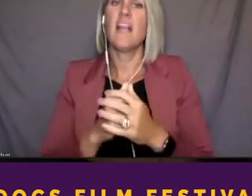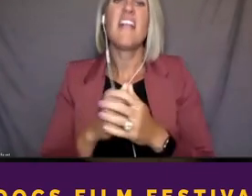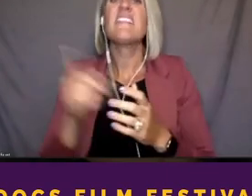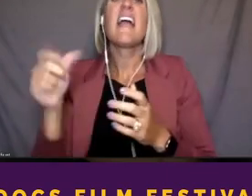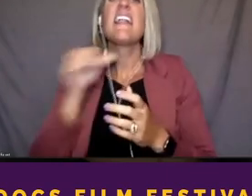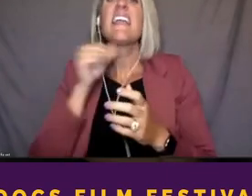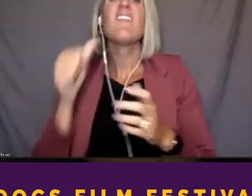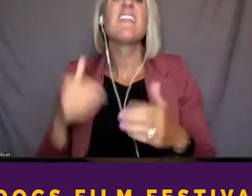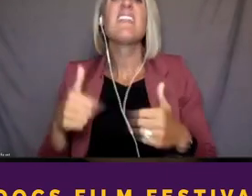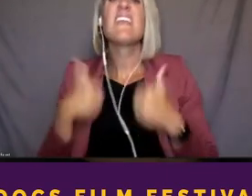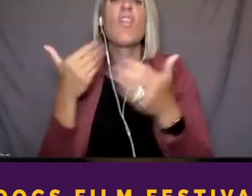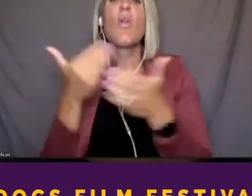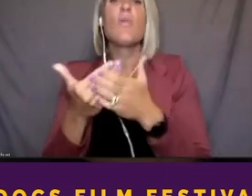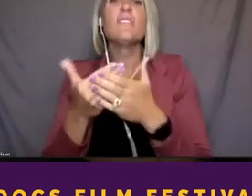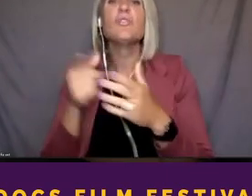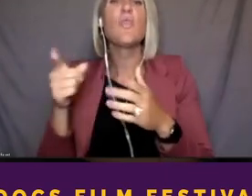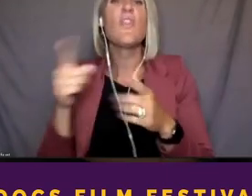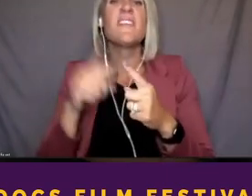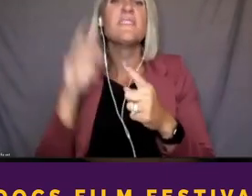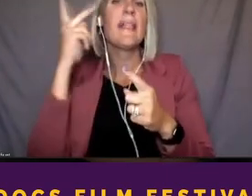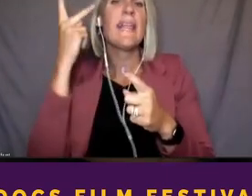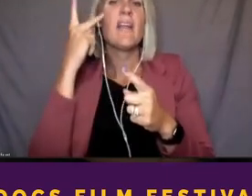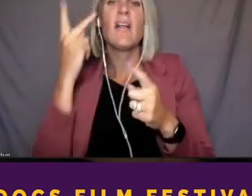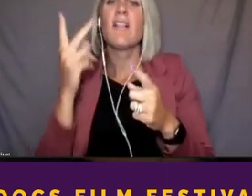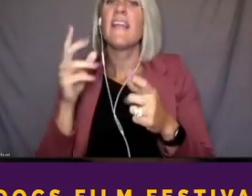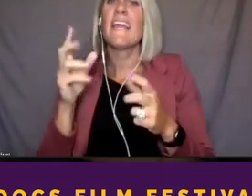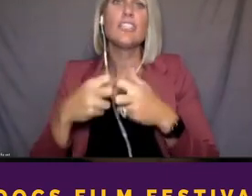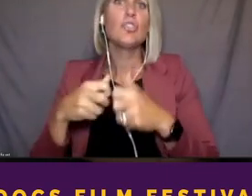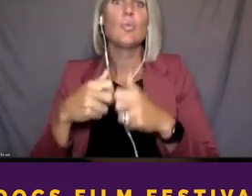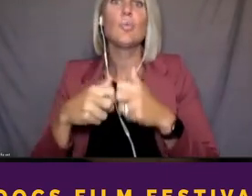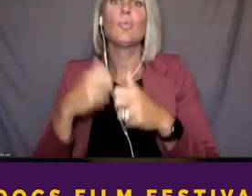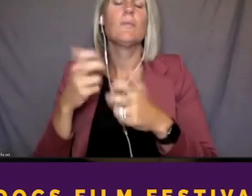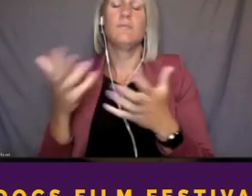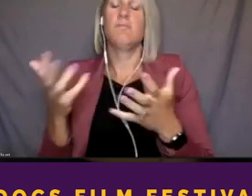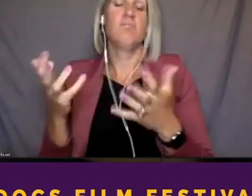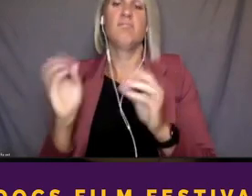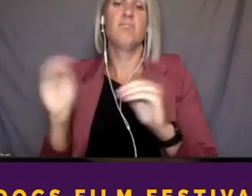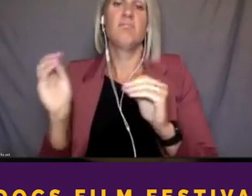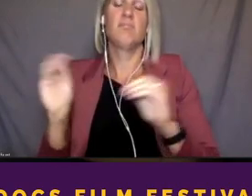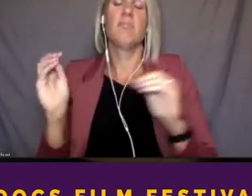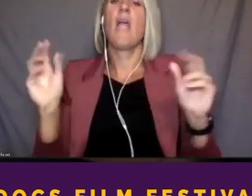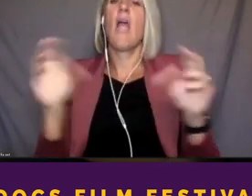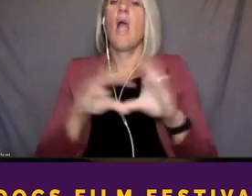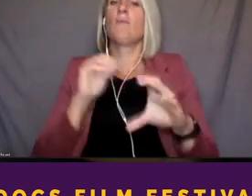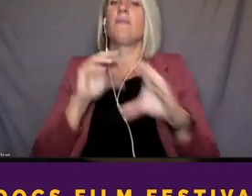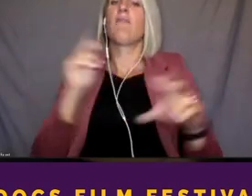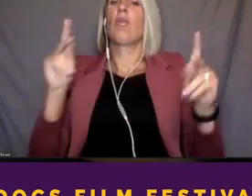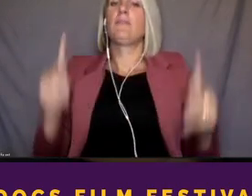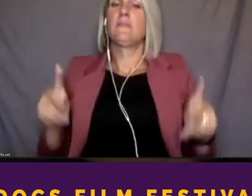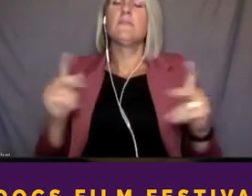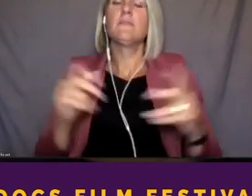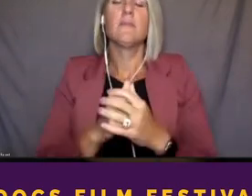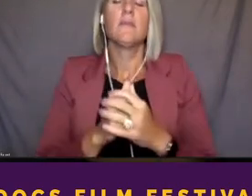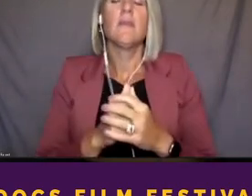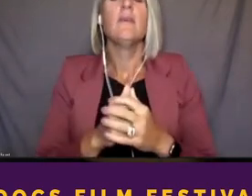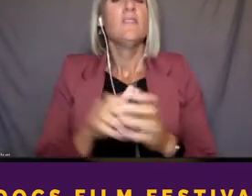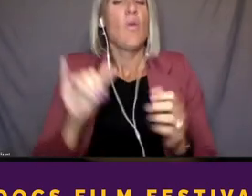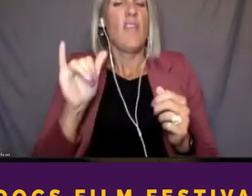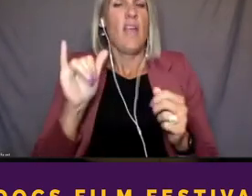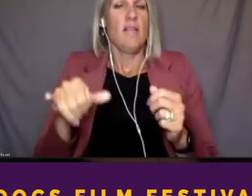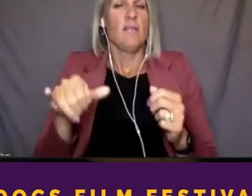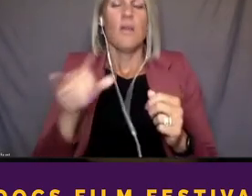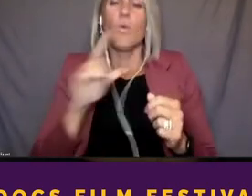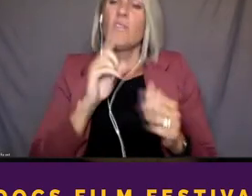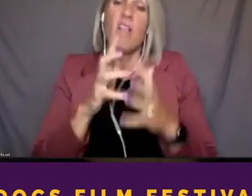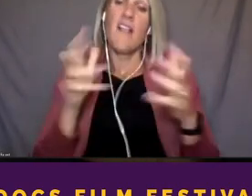litigious political by now issue. So. So, yeah, that's that's kind of that's kind of it was a lot of